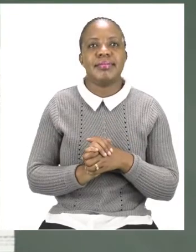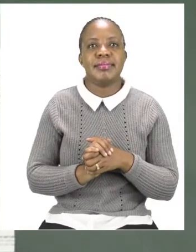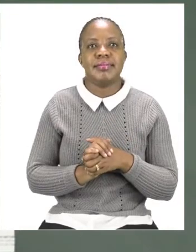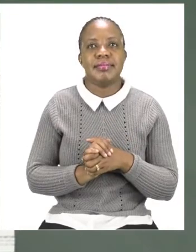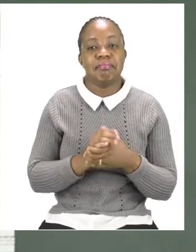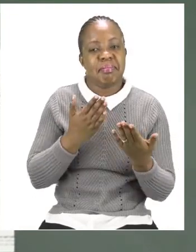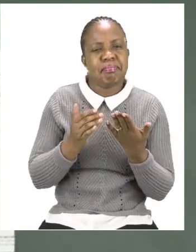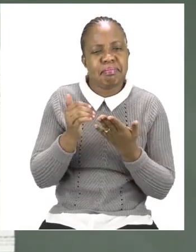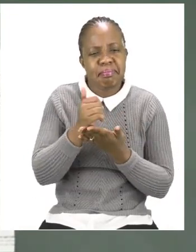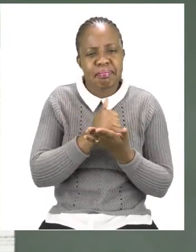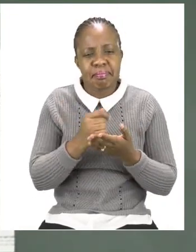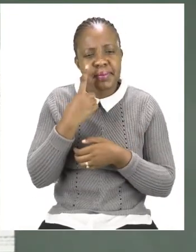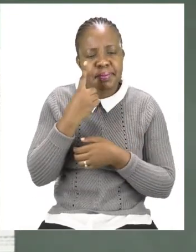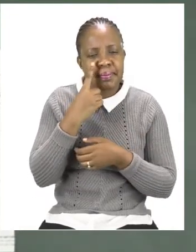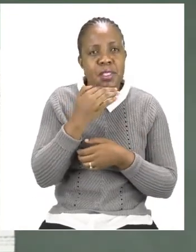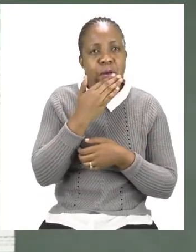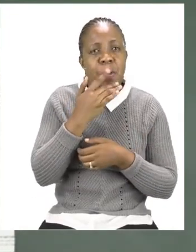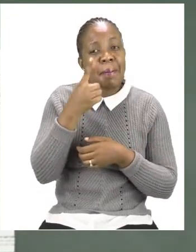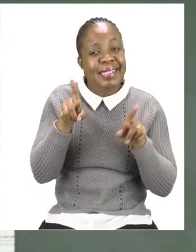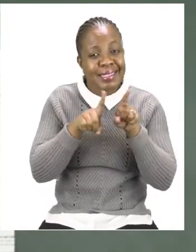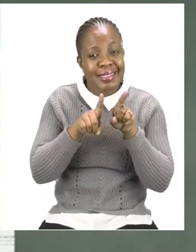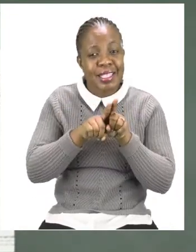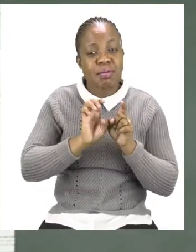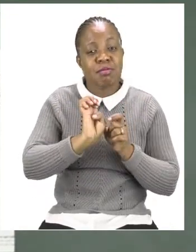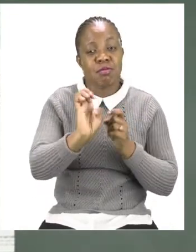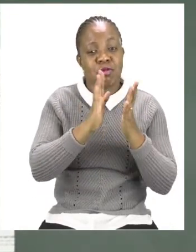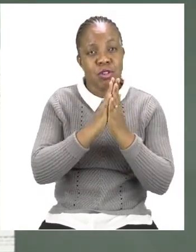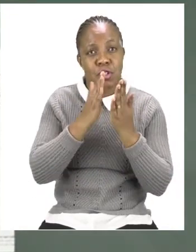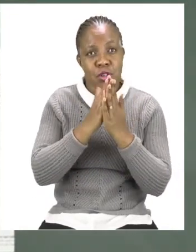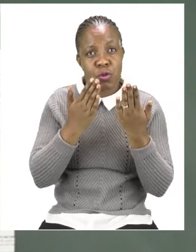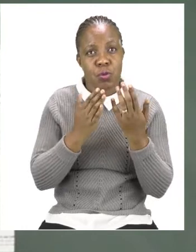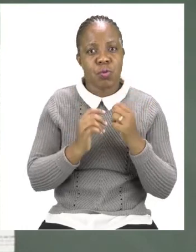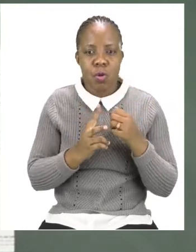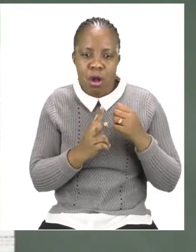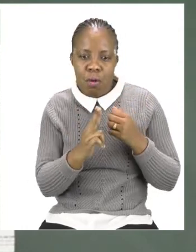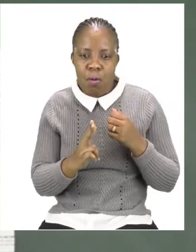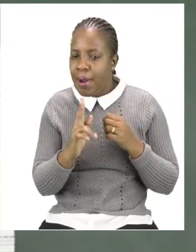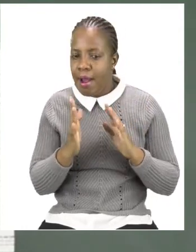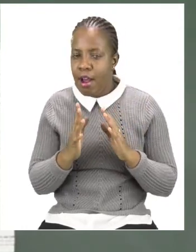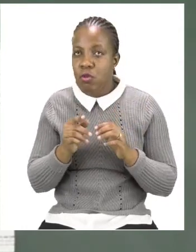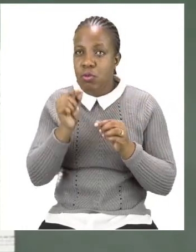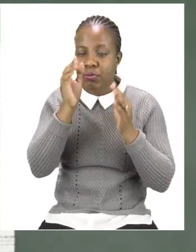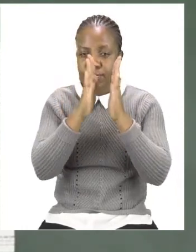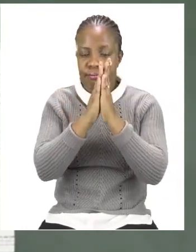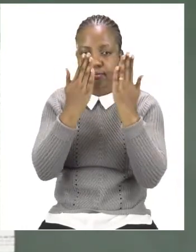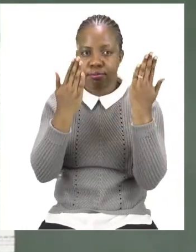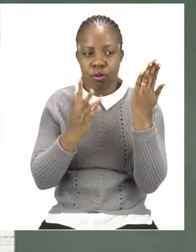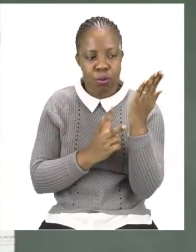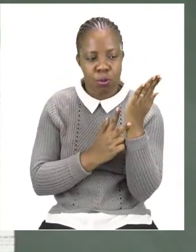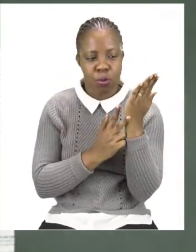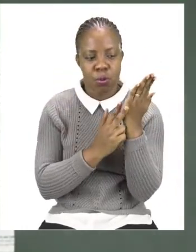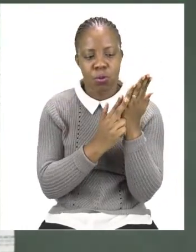clearly, but this is the paper clip ruler. I did not cut in between. Now, remember, when you are